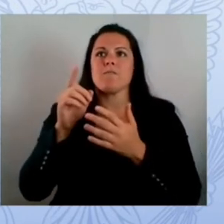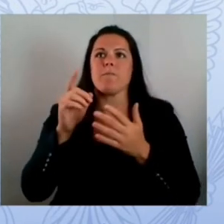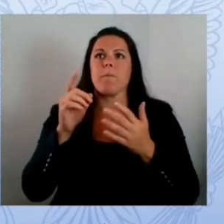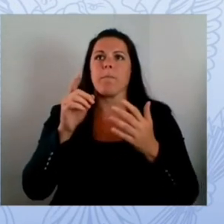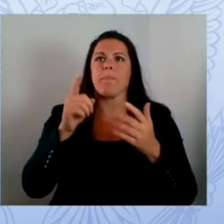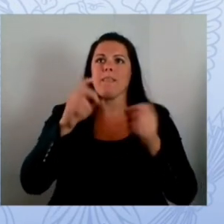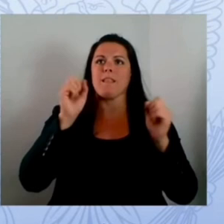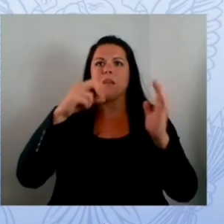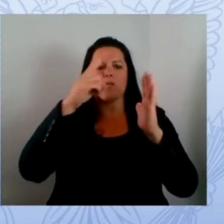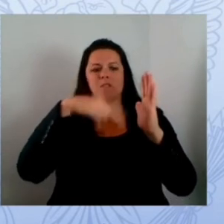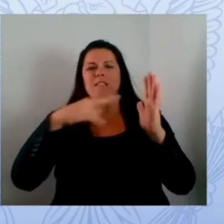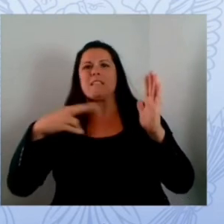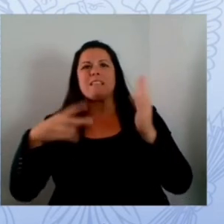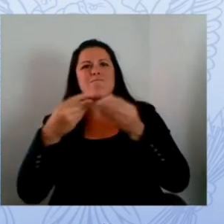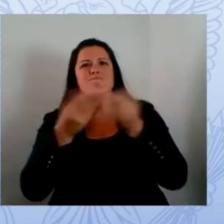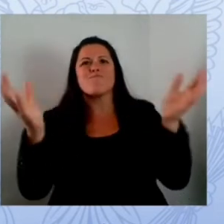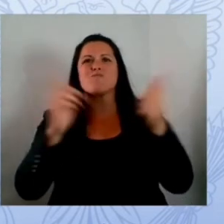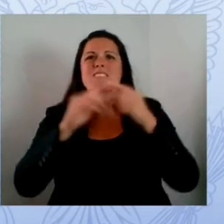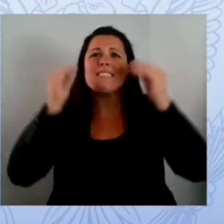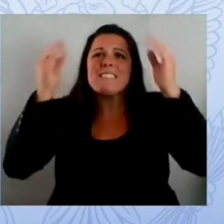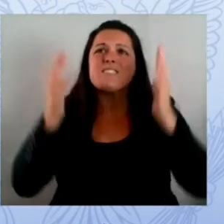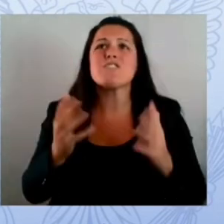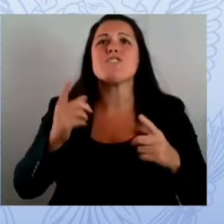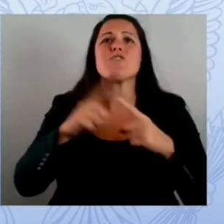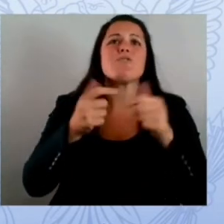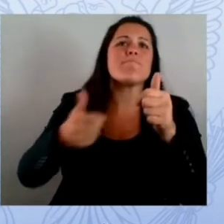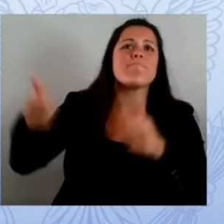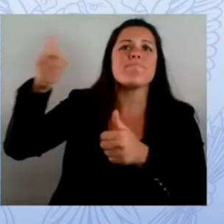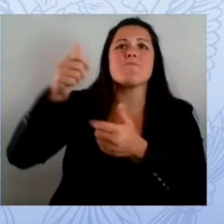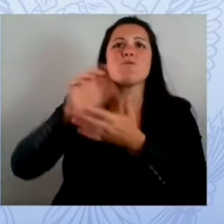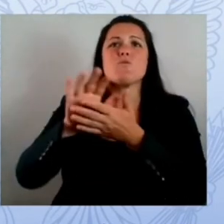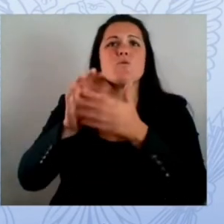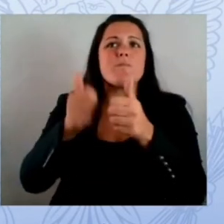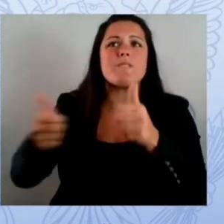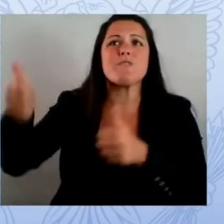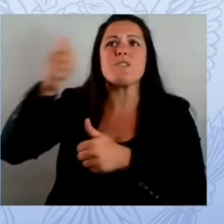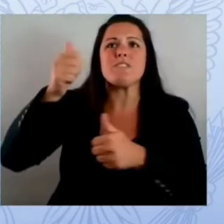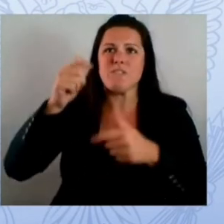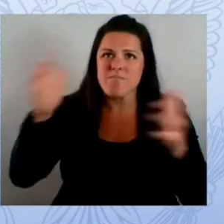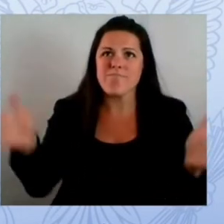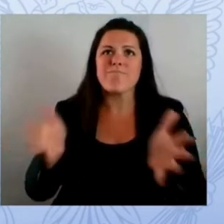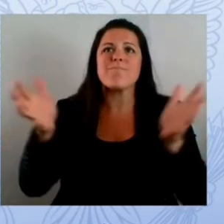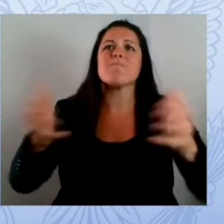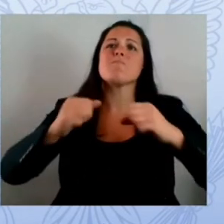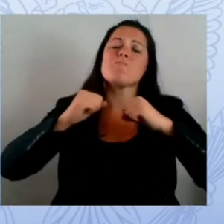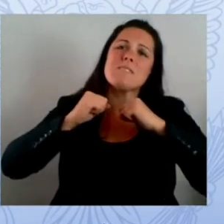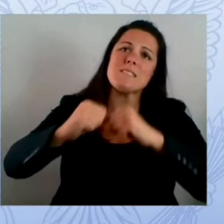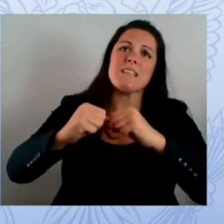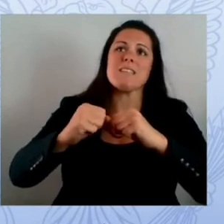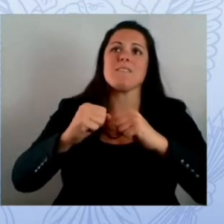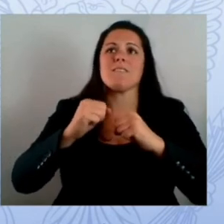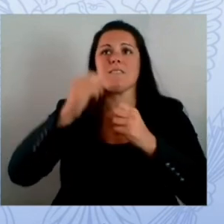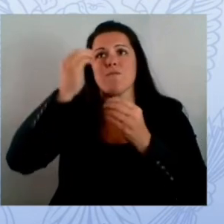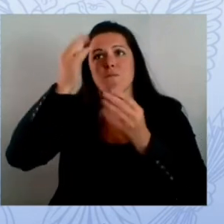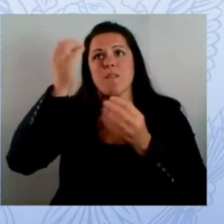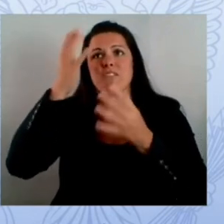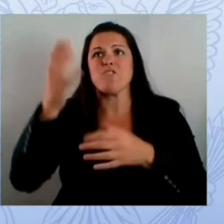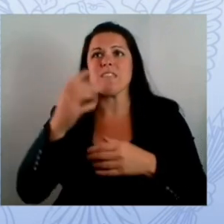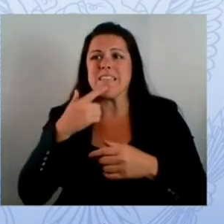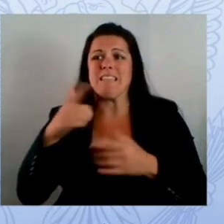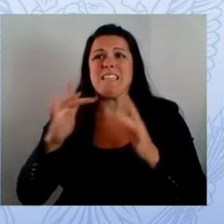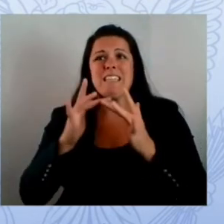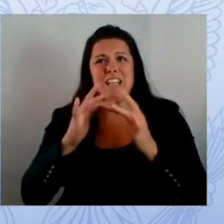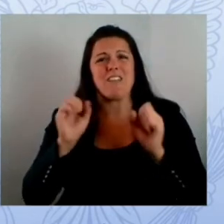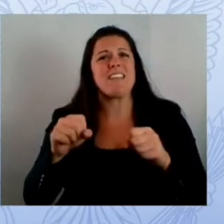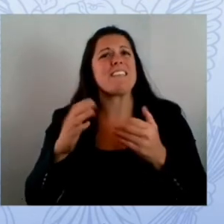we understand that schools are often target rich sadly as ann said but resource constrained and so we want to